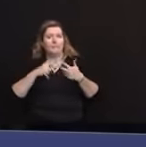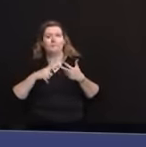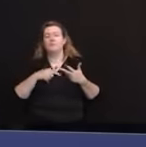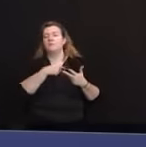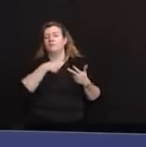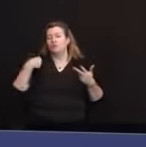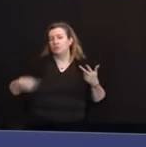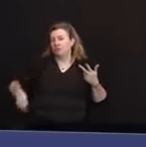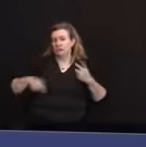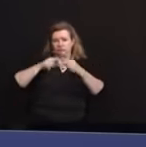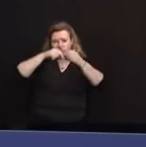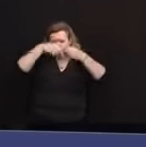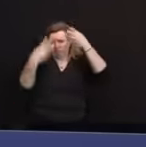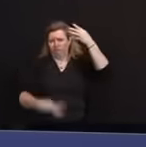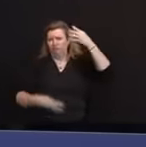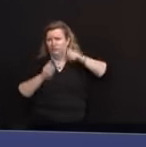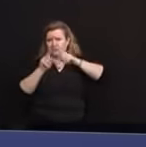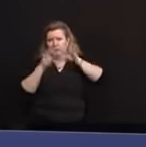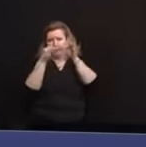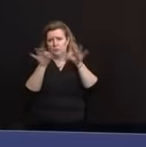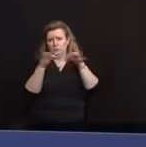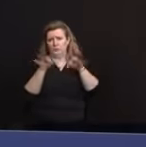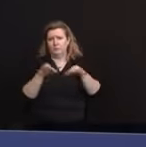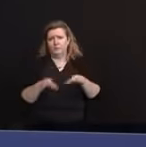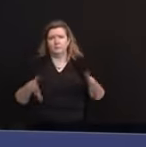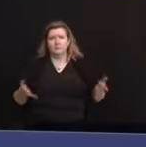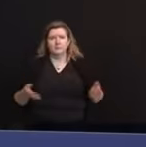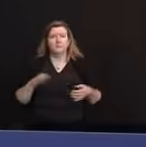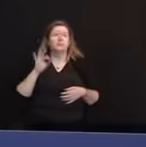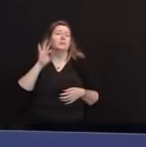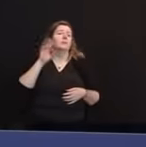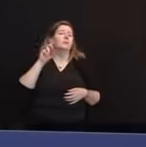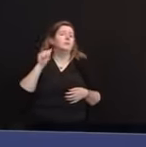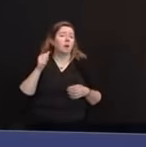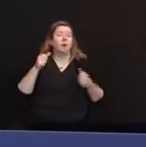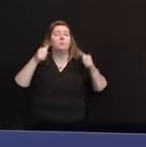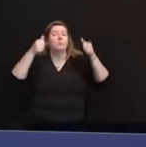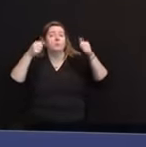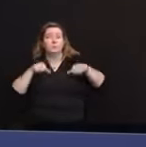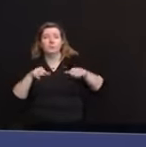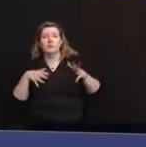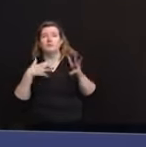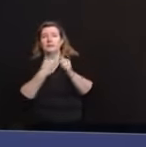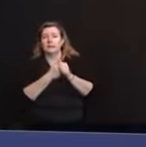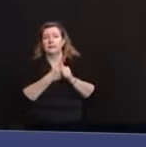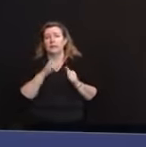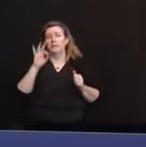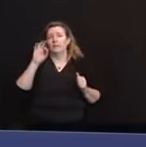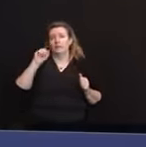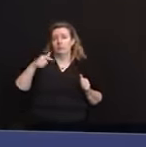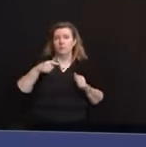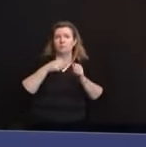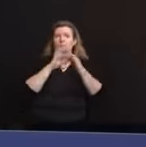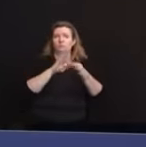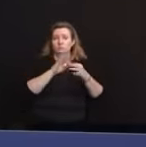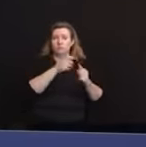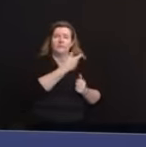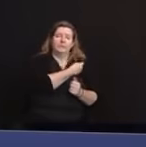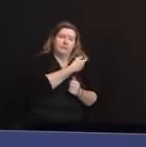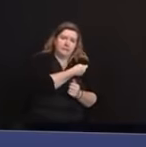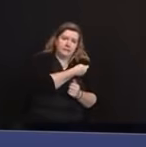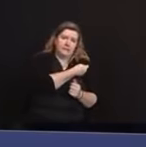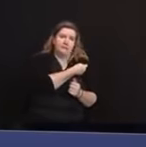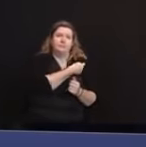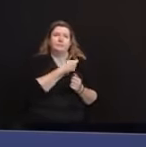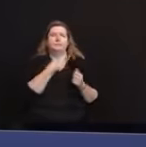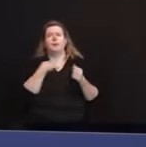The FDA has also posted updated FAQs on both vaccines, which includes additional information